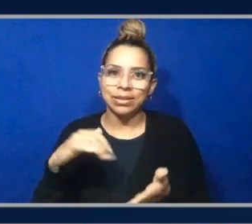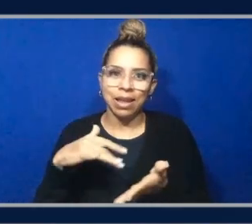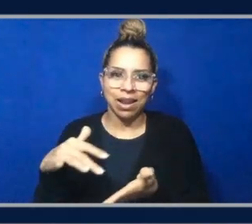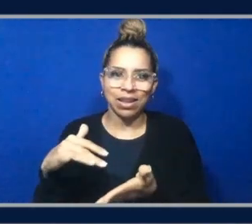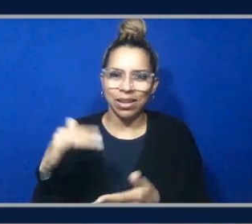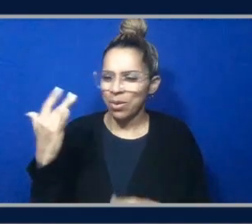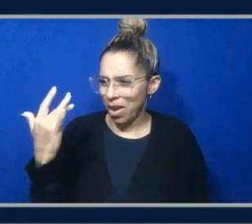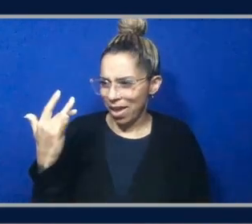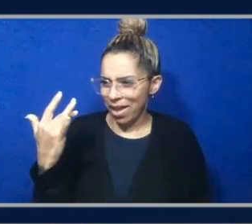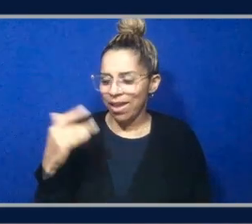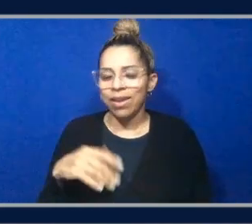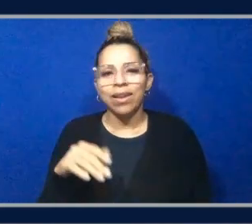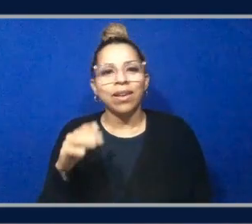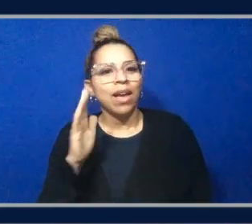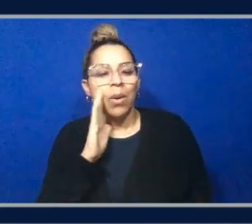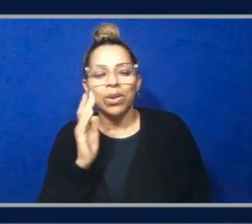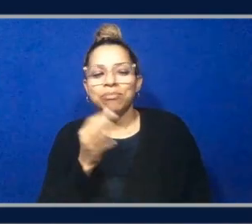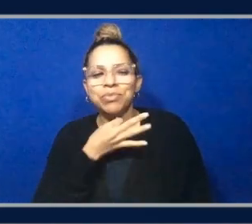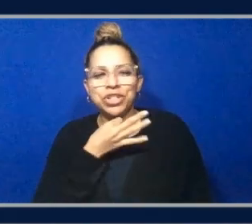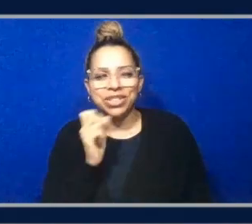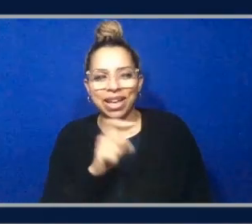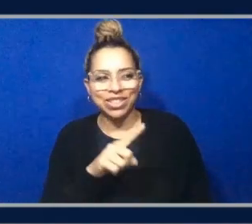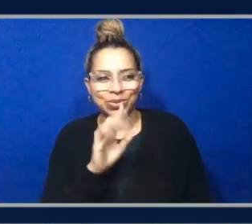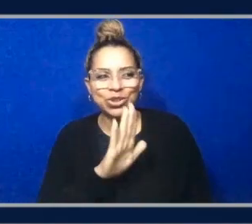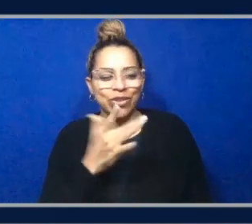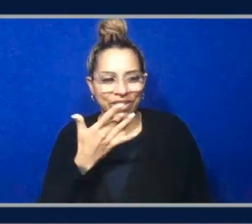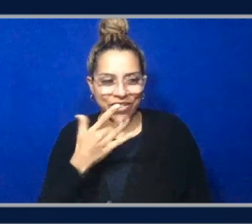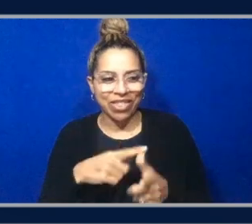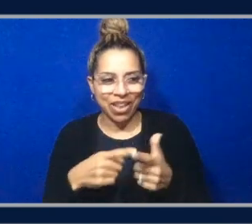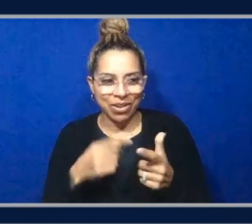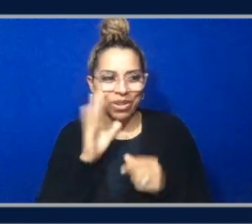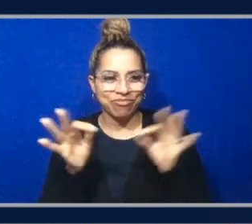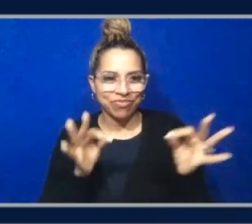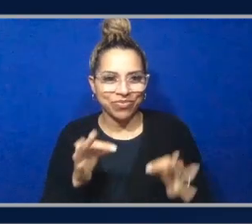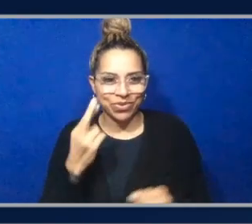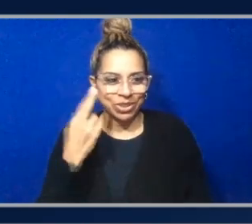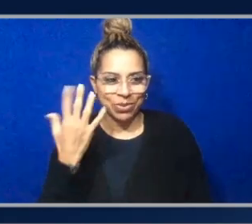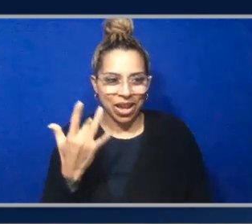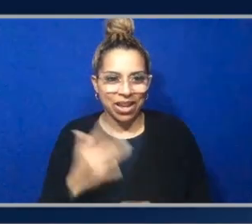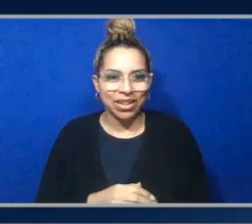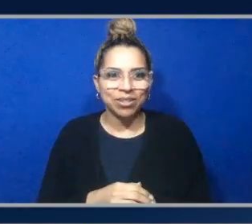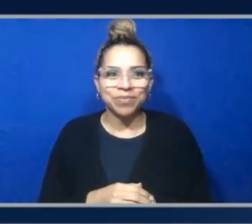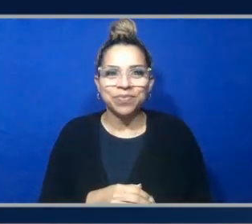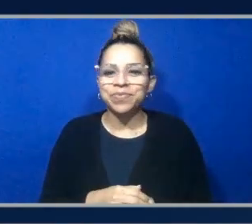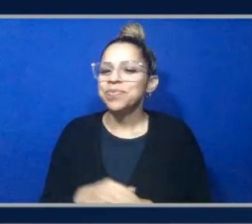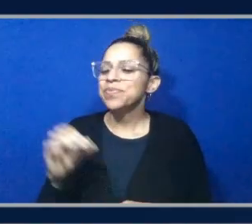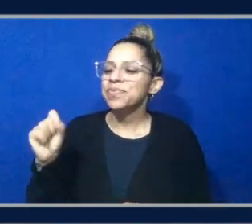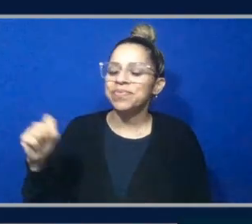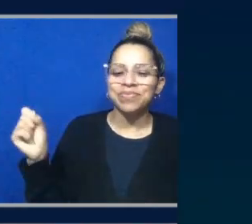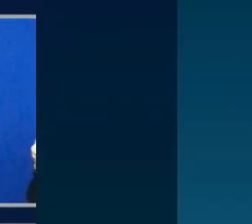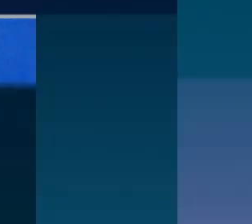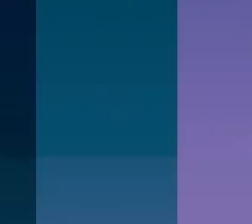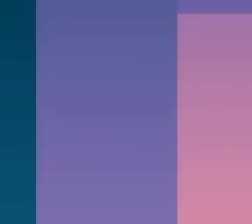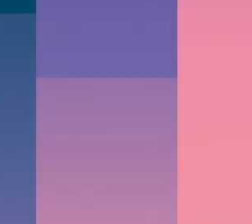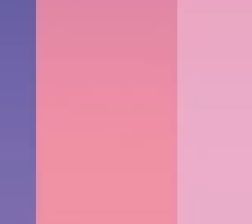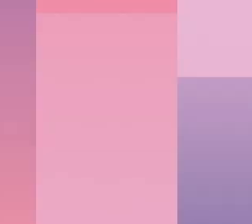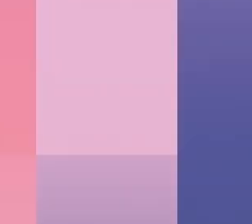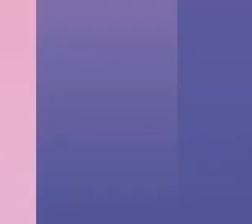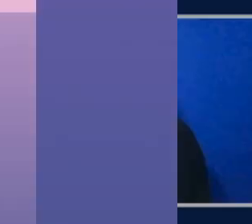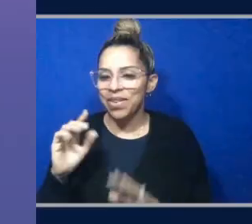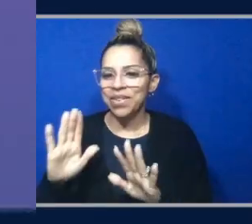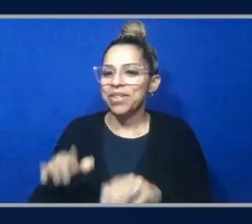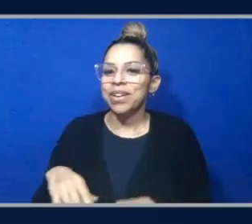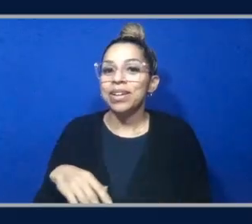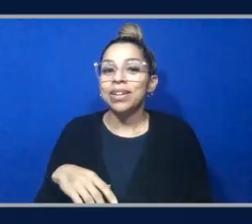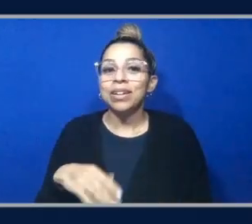well, I'm going to ask you like, what's your favorite? And then I'll answer why. Get some time to think smart. No, no, I have an answer. My favorite is